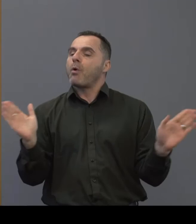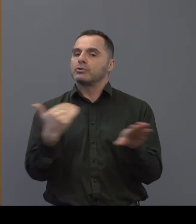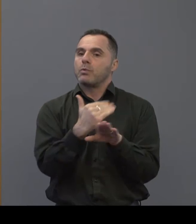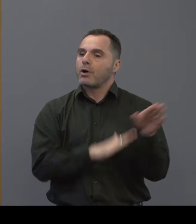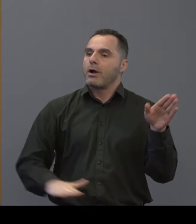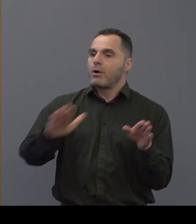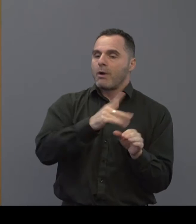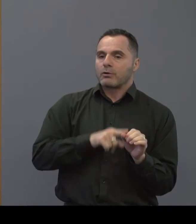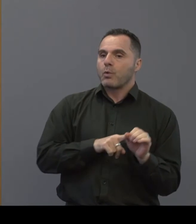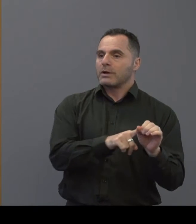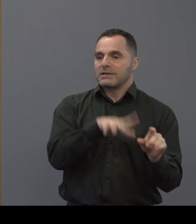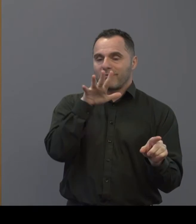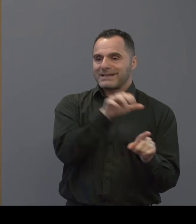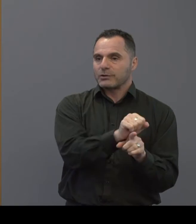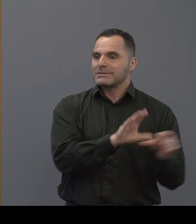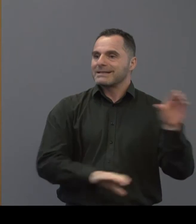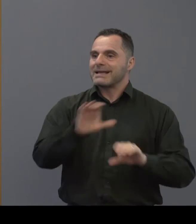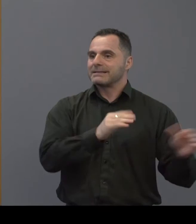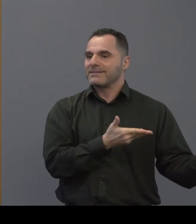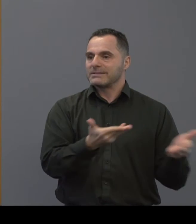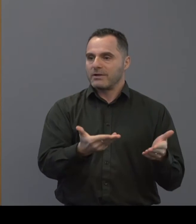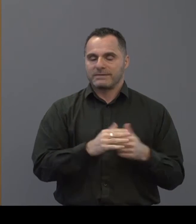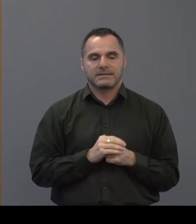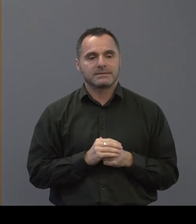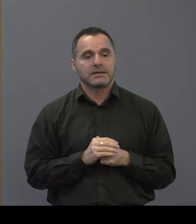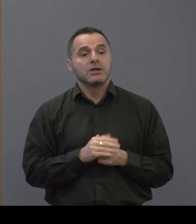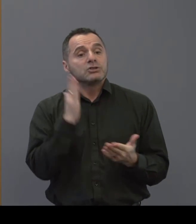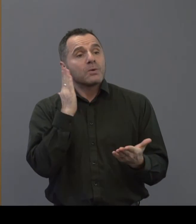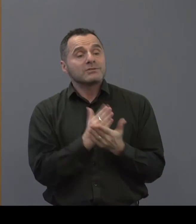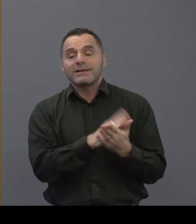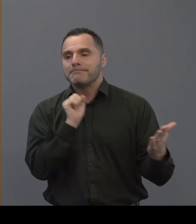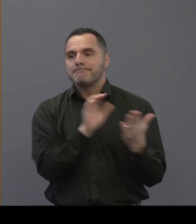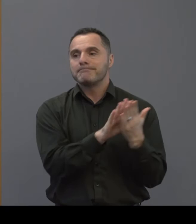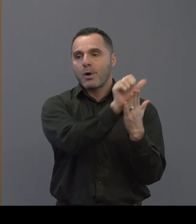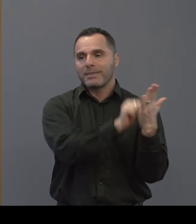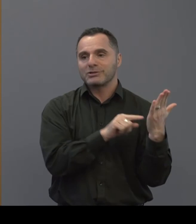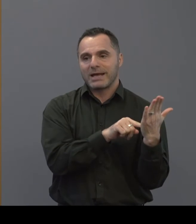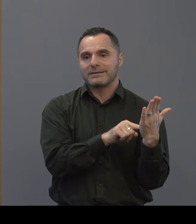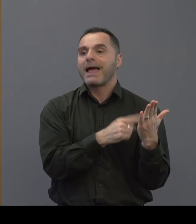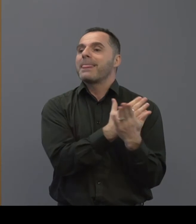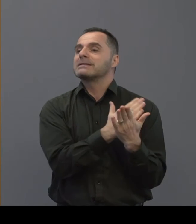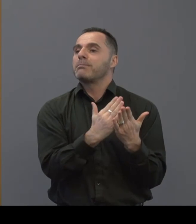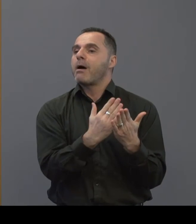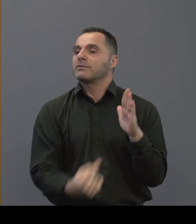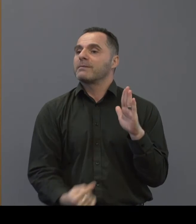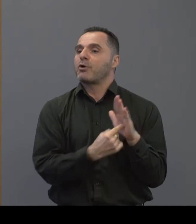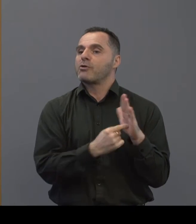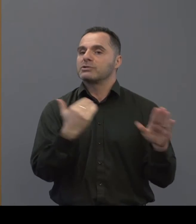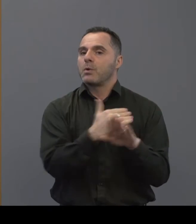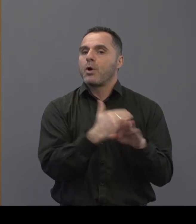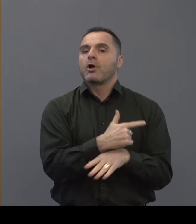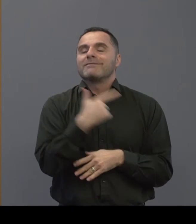quality of diagnostic and scientific services so it's absolutely on our agenda it's part of our priority work into 17 18.